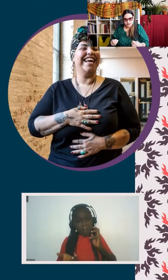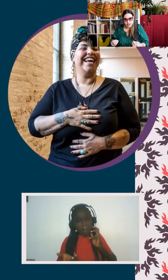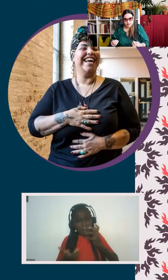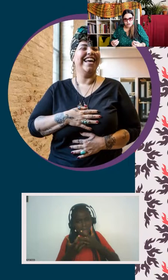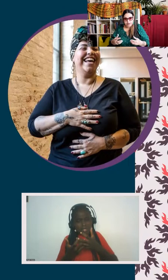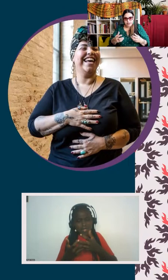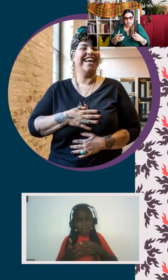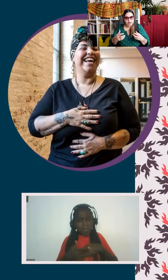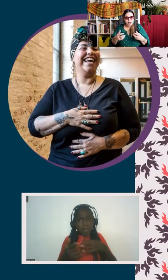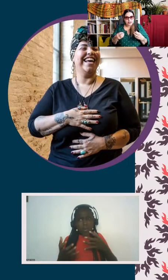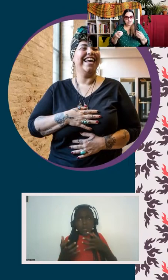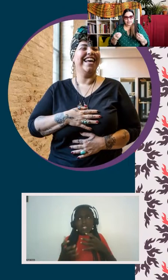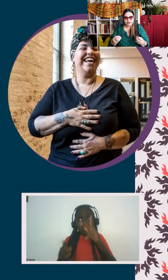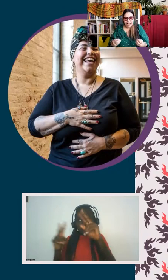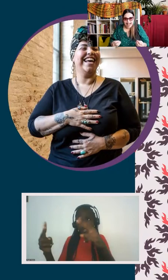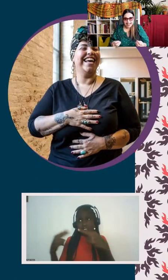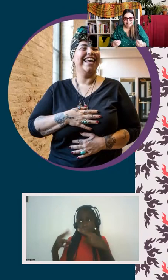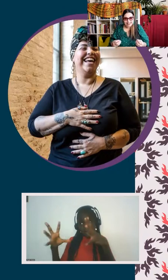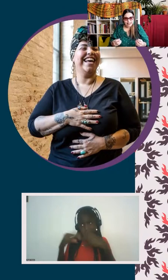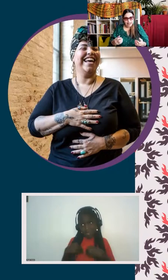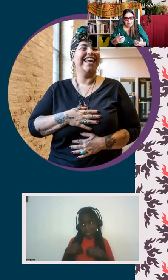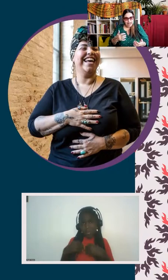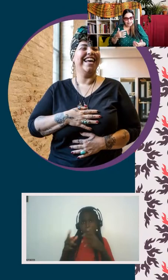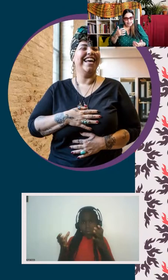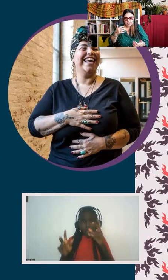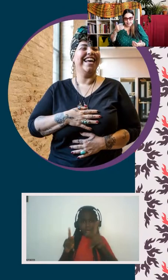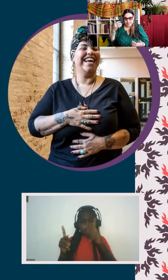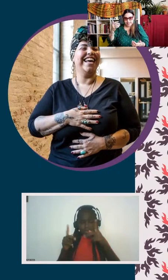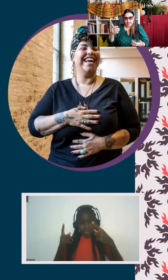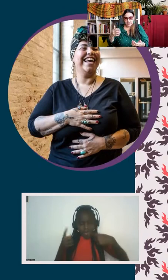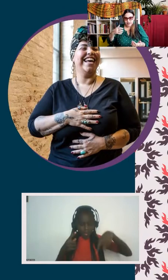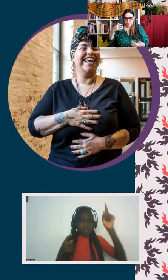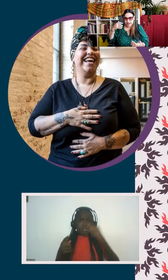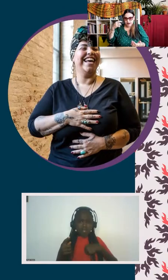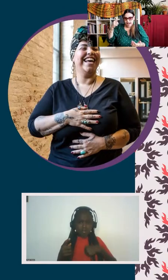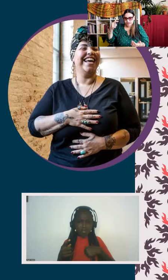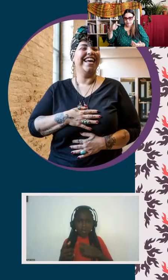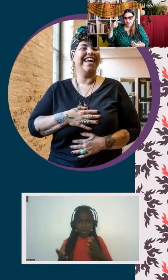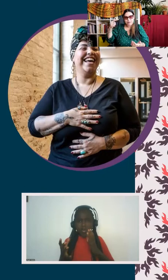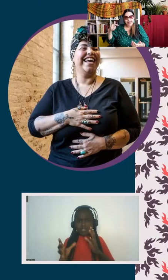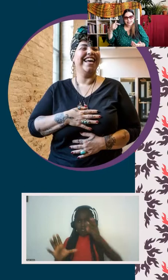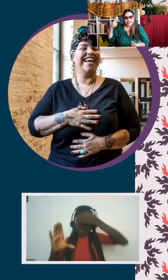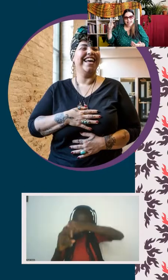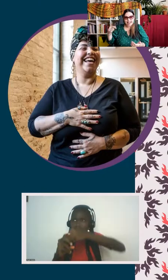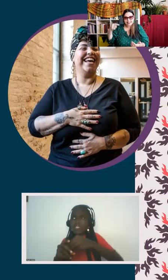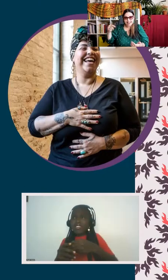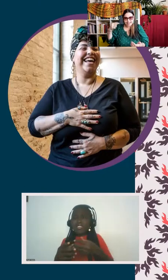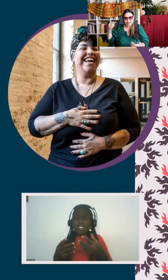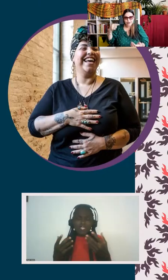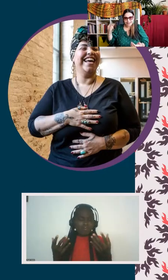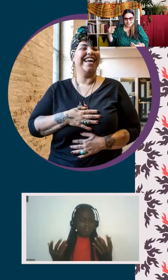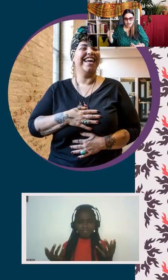approved of, to be considered as has us in these cycles that are actually bypassing and